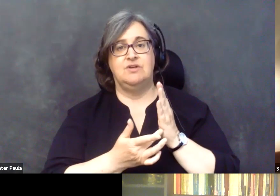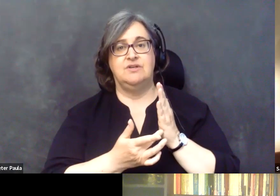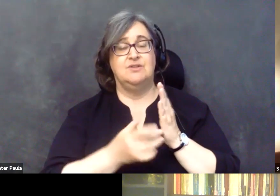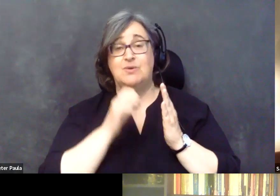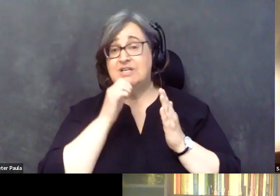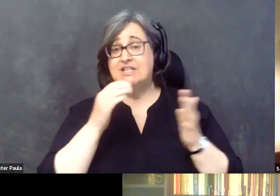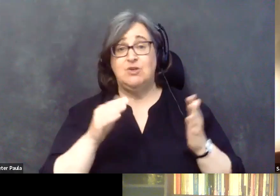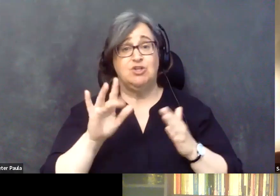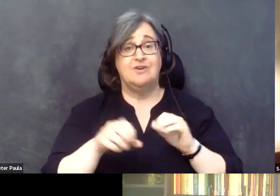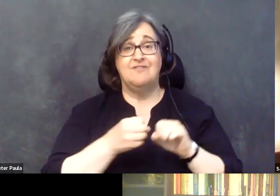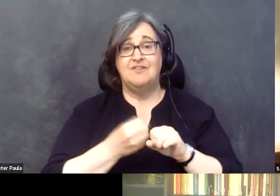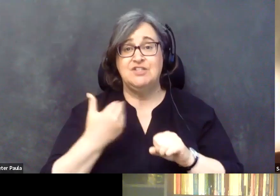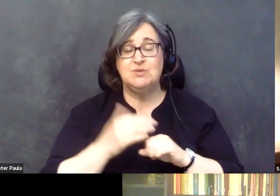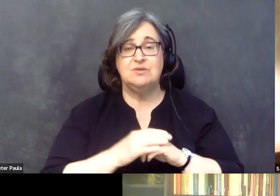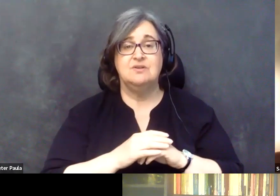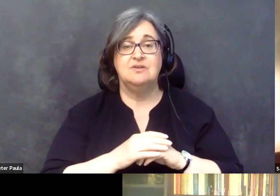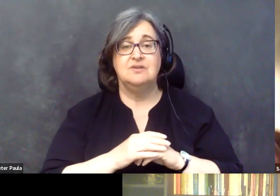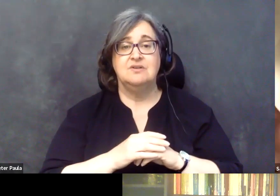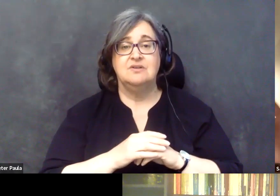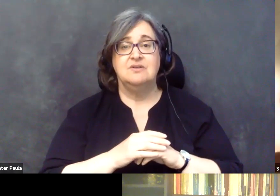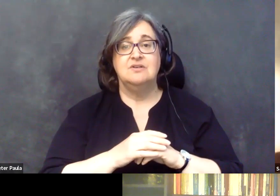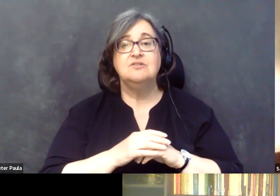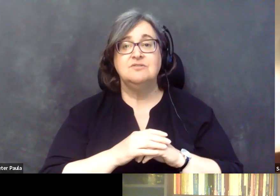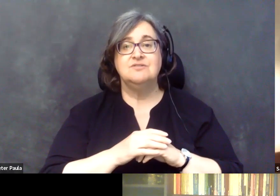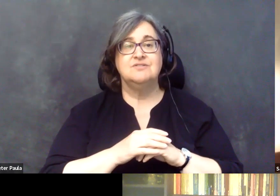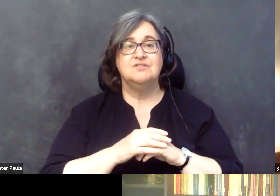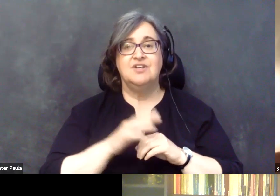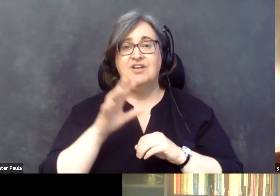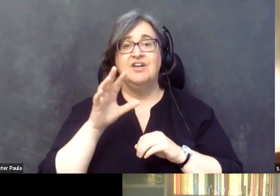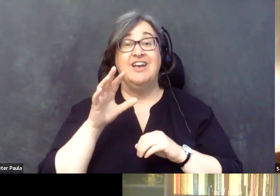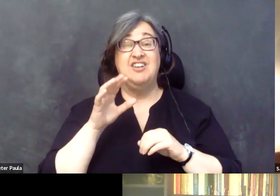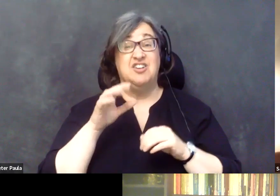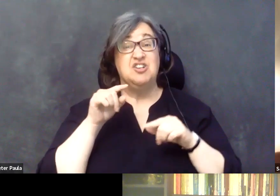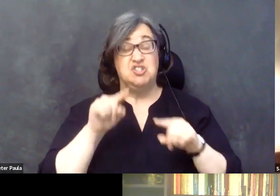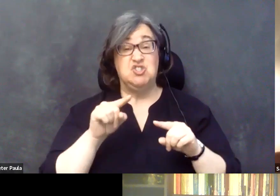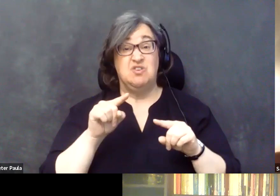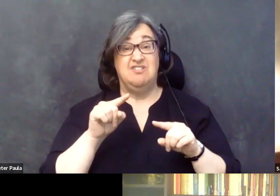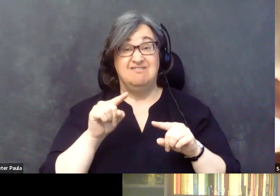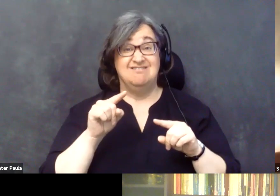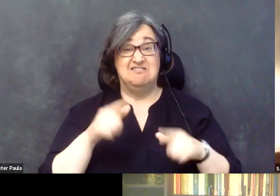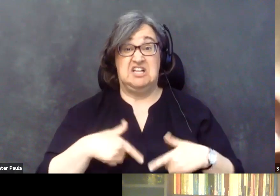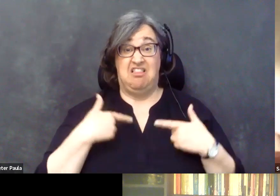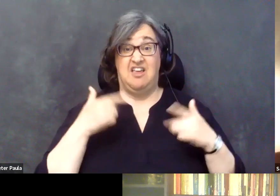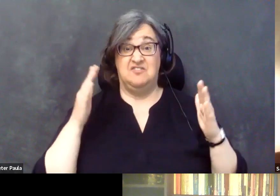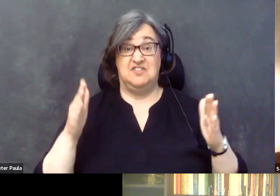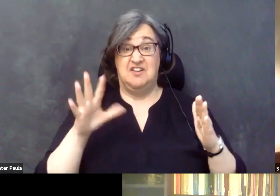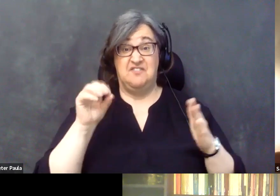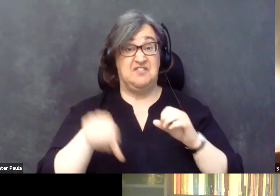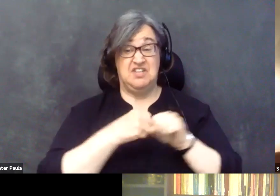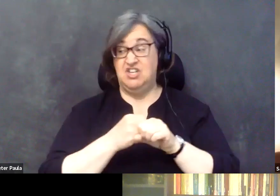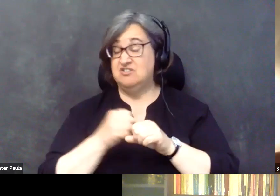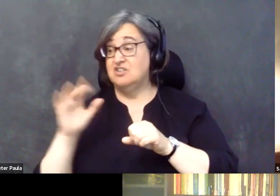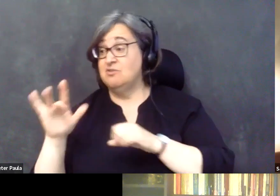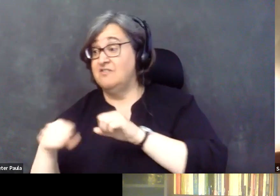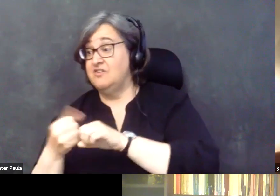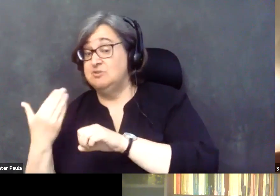25 years ago? And then over the course of human history, 50 years is a short time. So 25 years from now, where, where will this